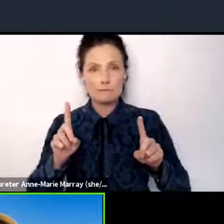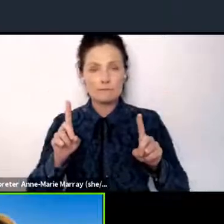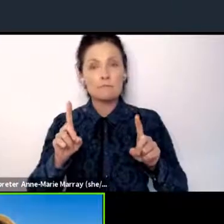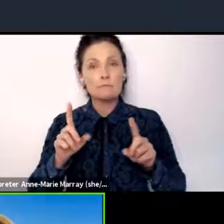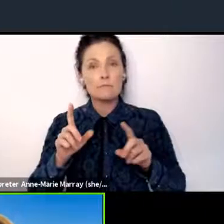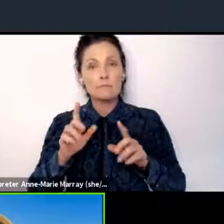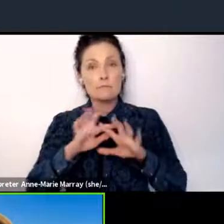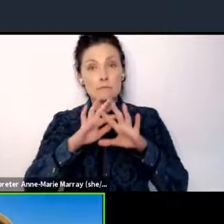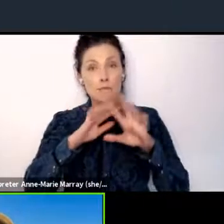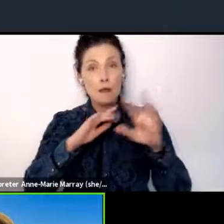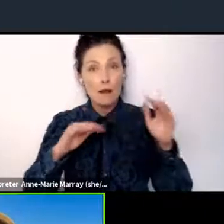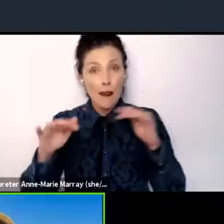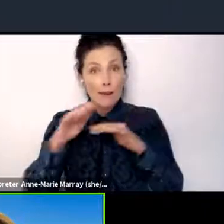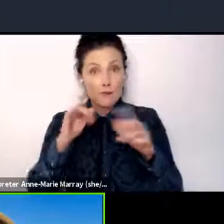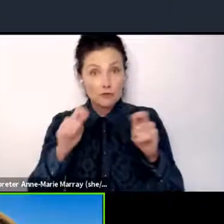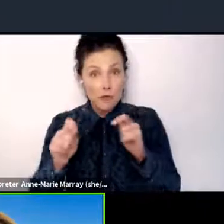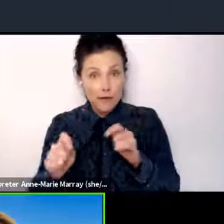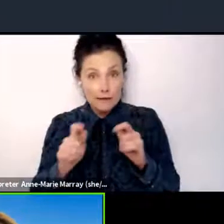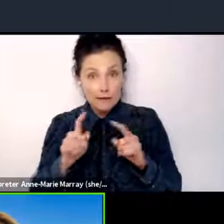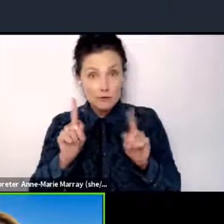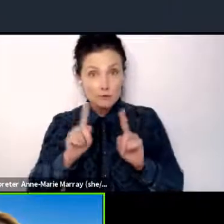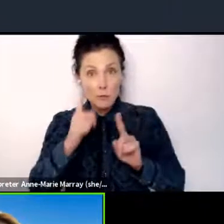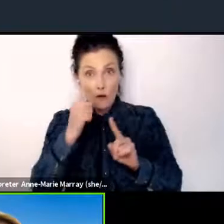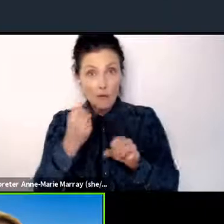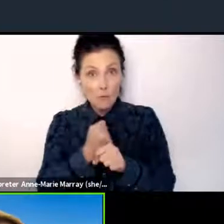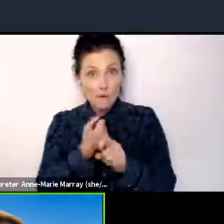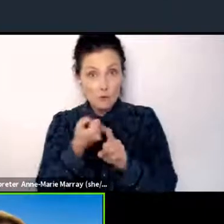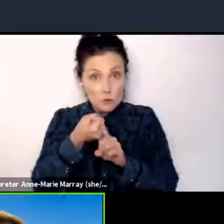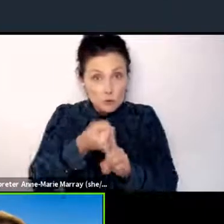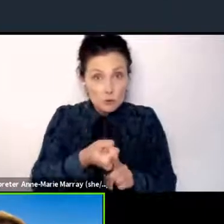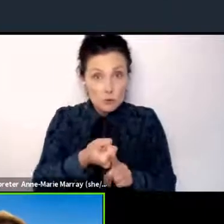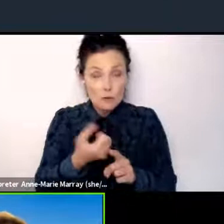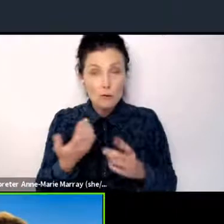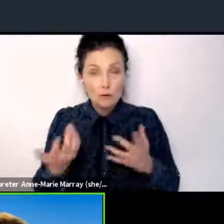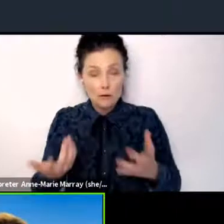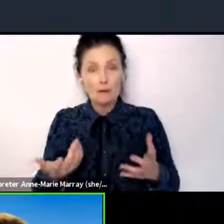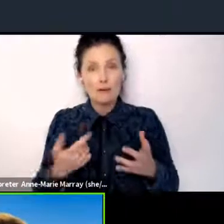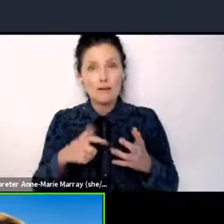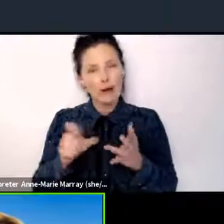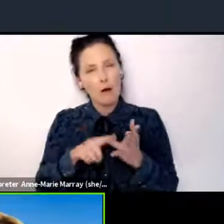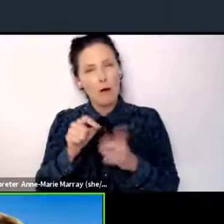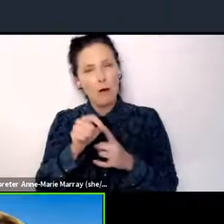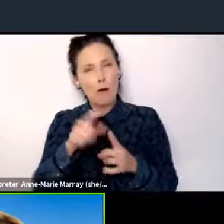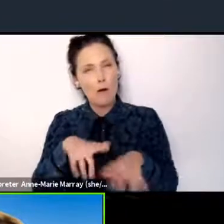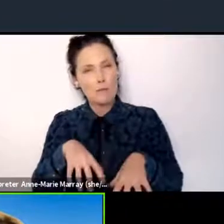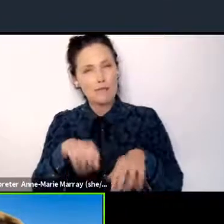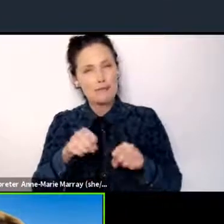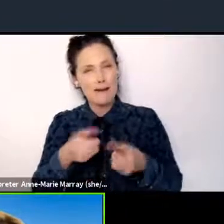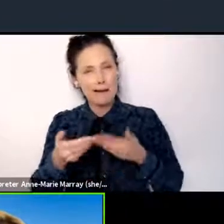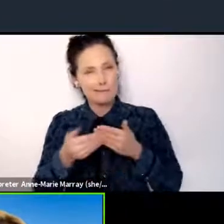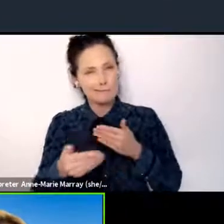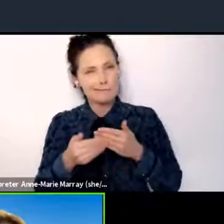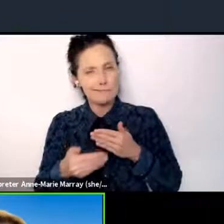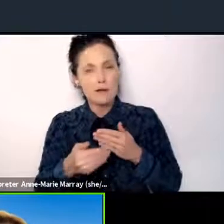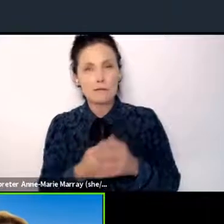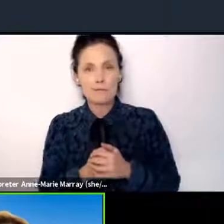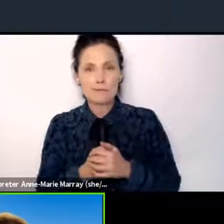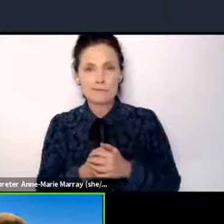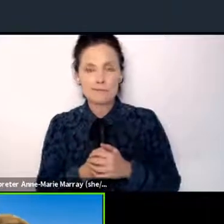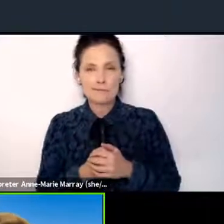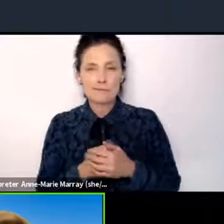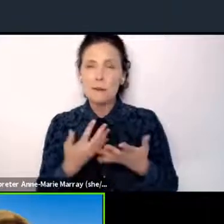about to start and what can we do about it? And I think, you know, speaking about young people leading the way